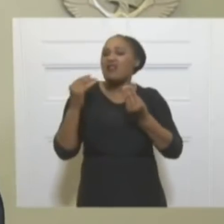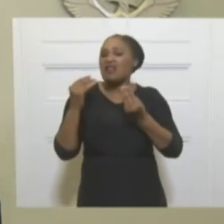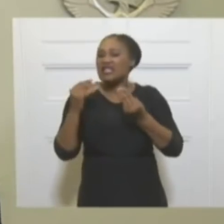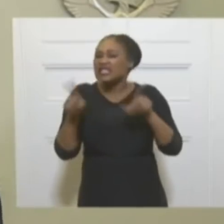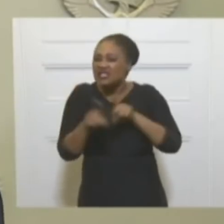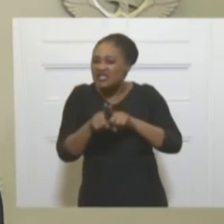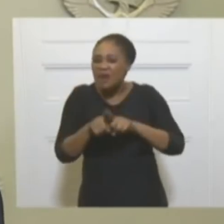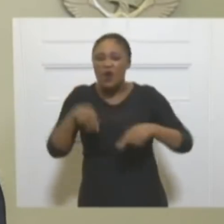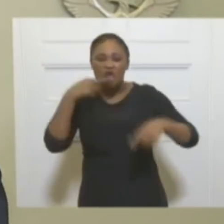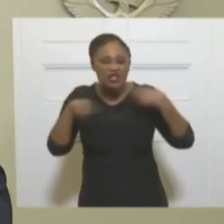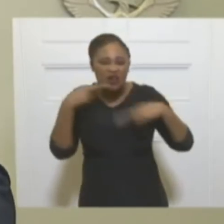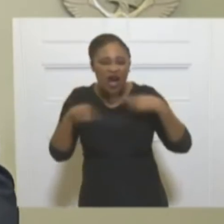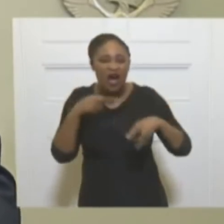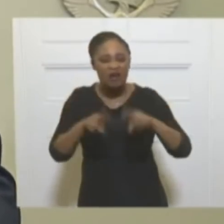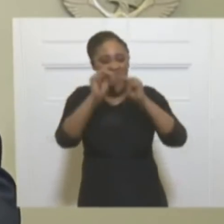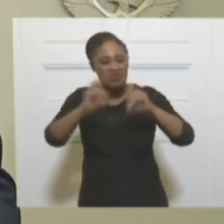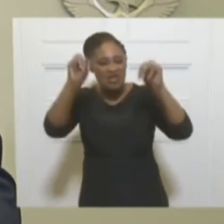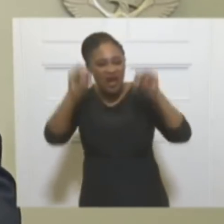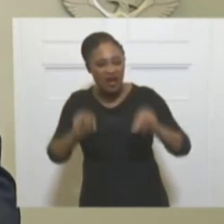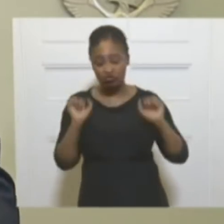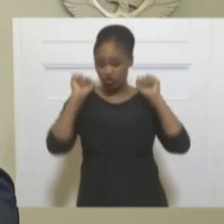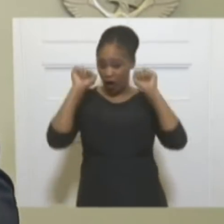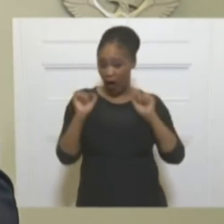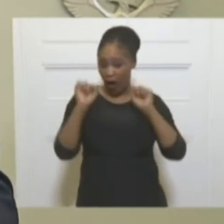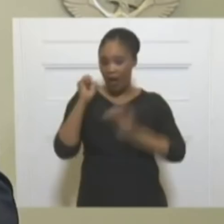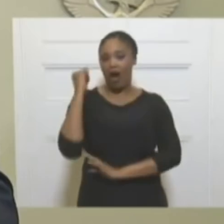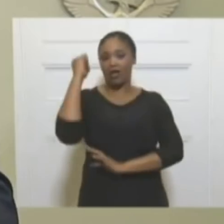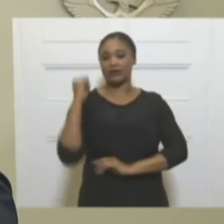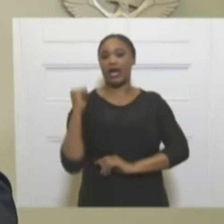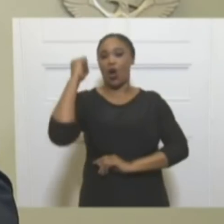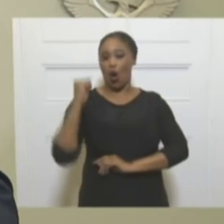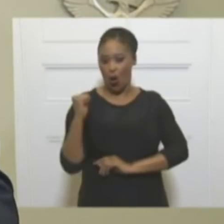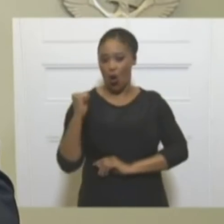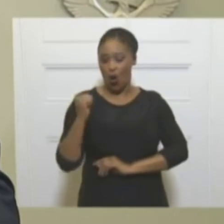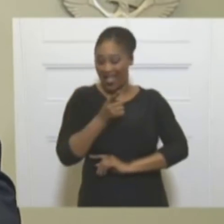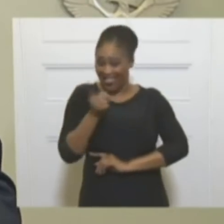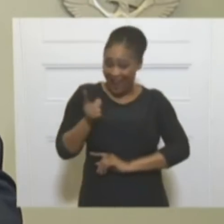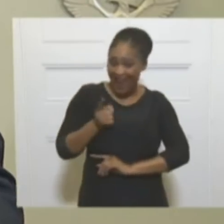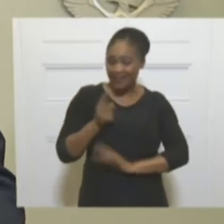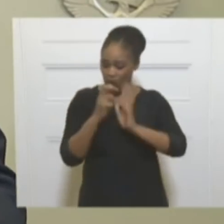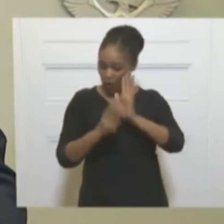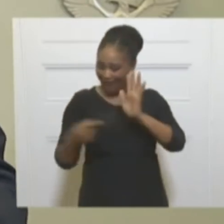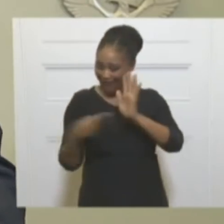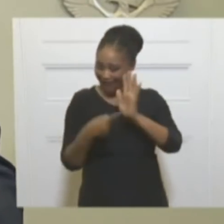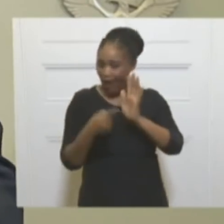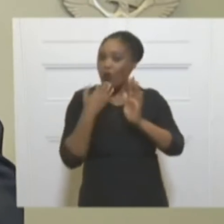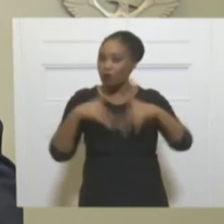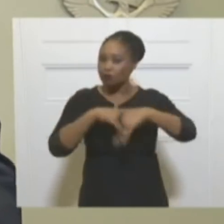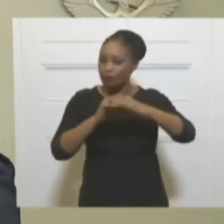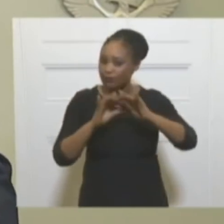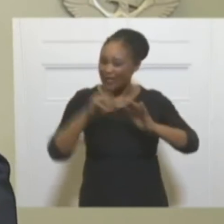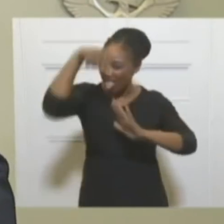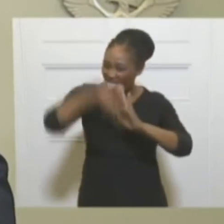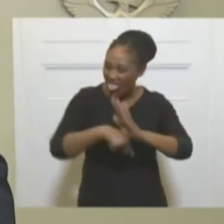museums, gyms, casinos. These will further be set out by the Minister in regulations